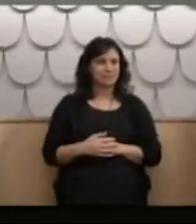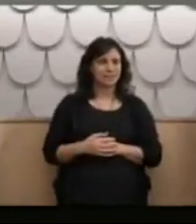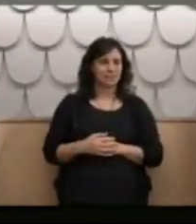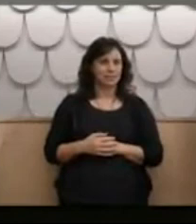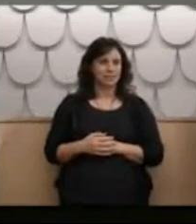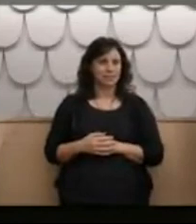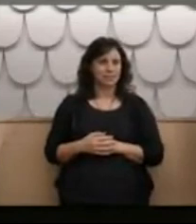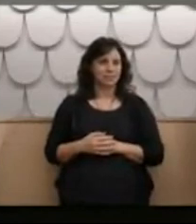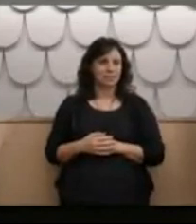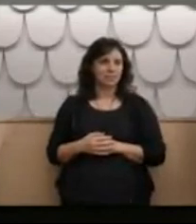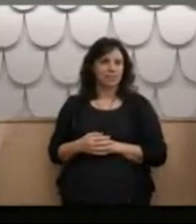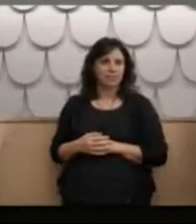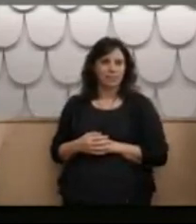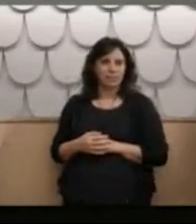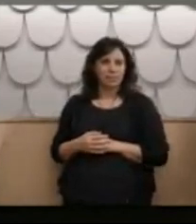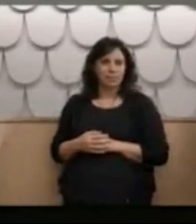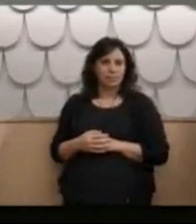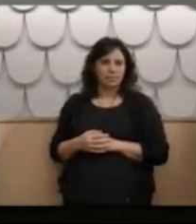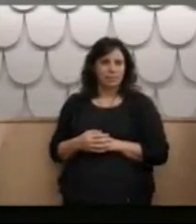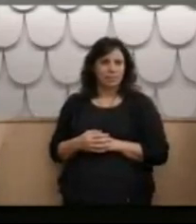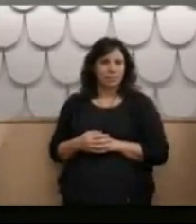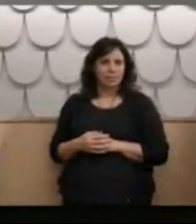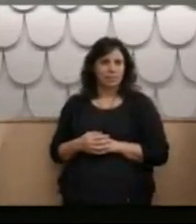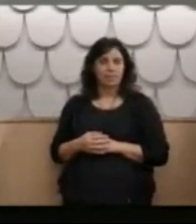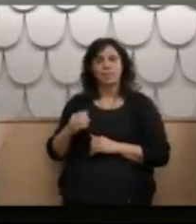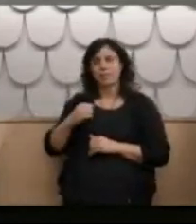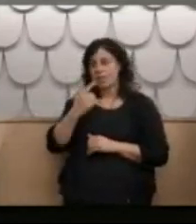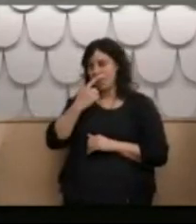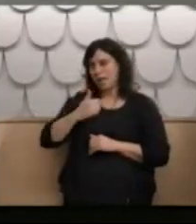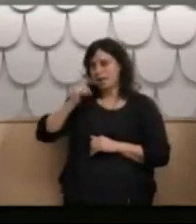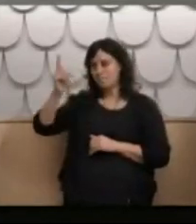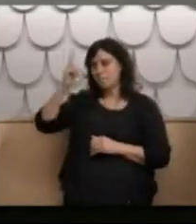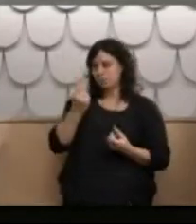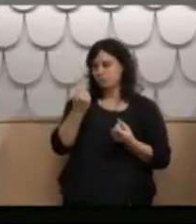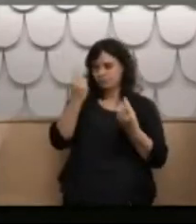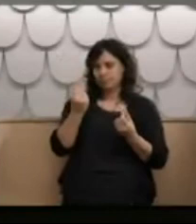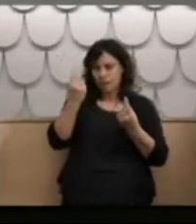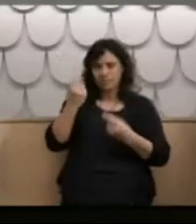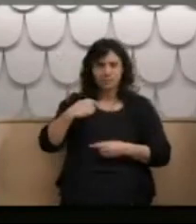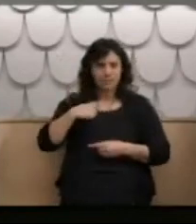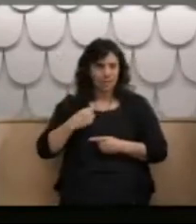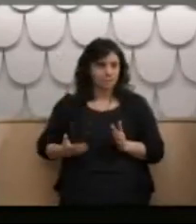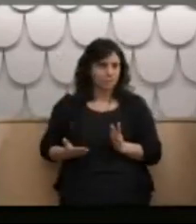the stress. I would go overboard. I could not work. I had to go on a nimblers benefit.